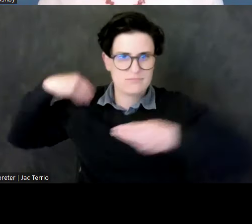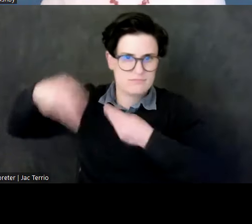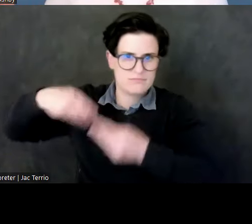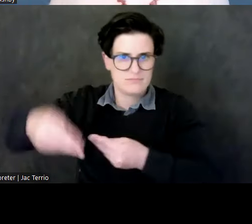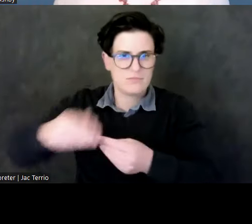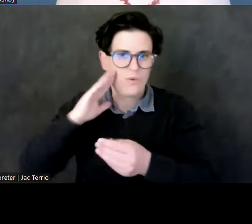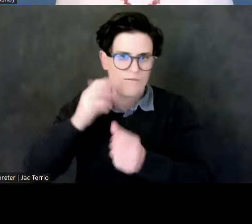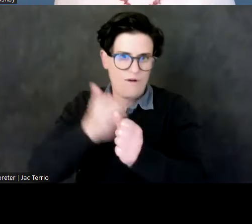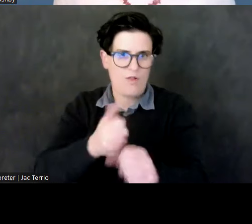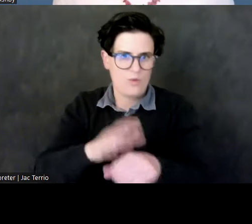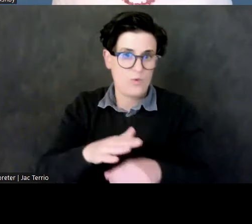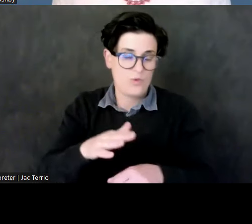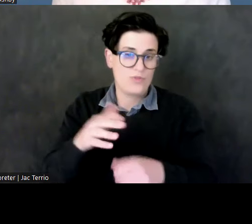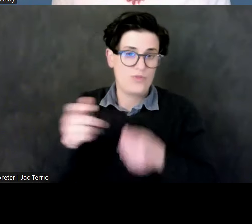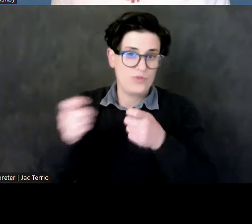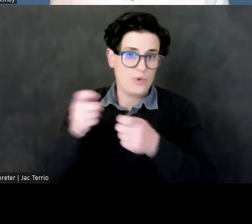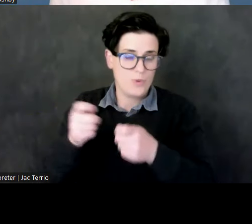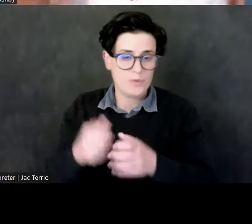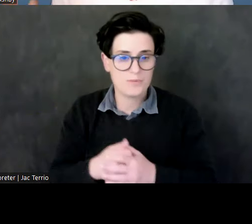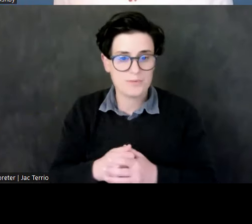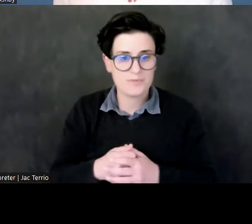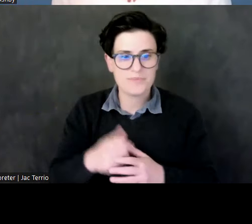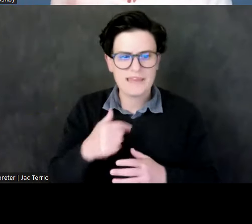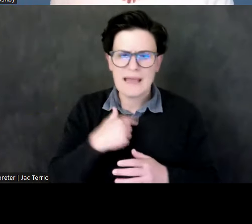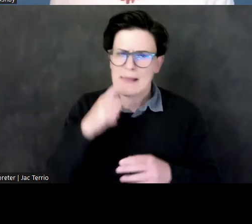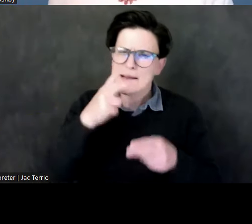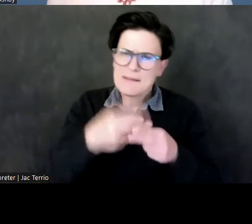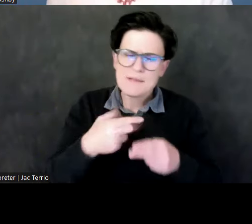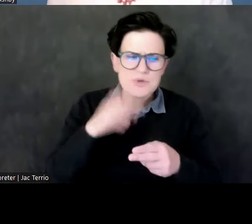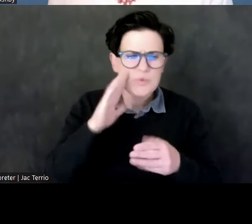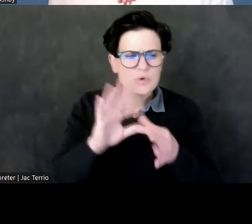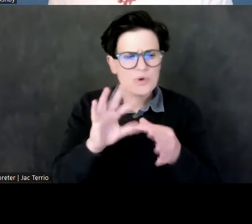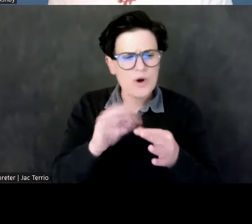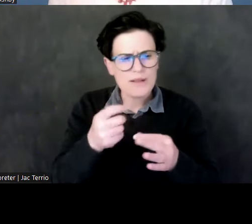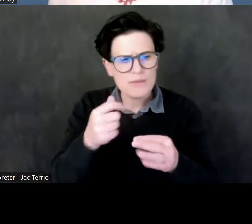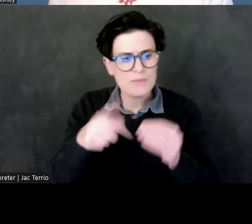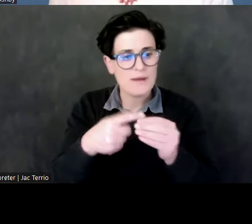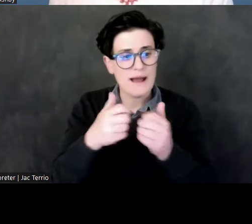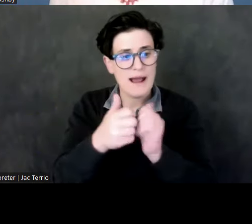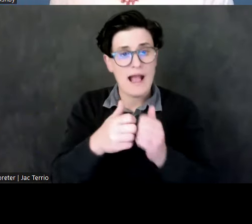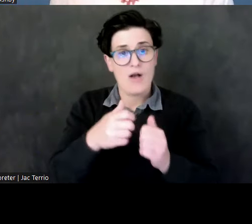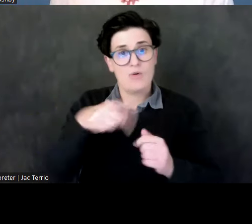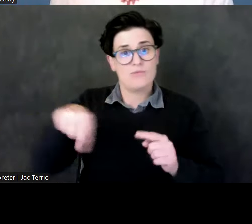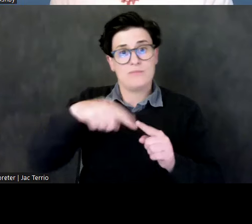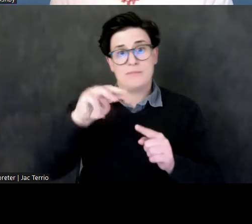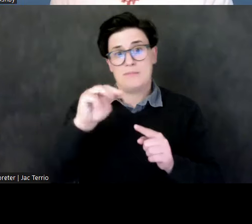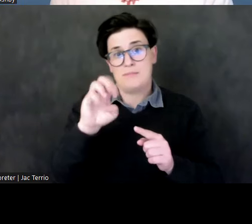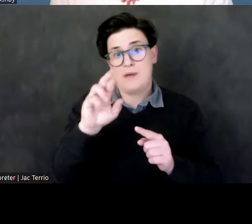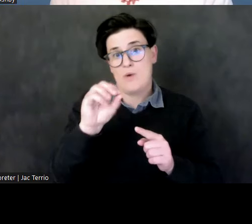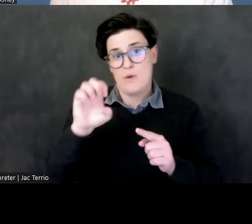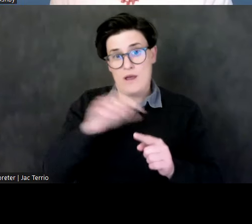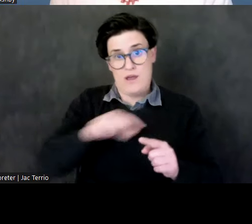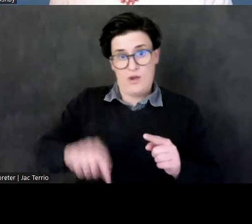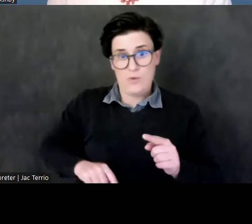I said I would talk a little bit about the ways that these Meroitic queens were understood in the New